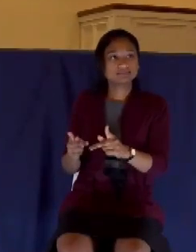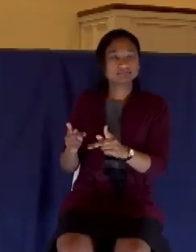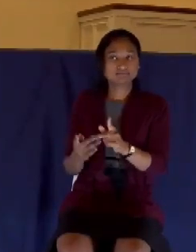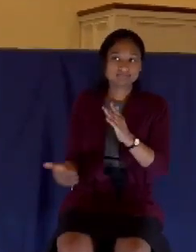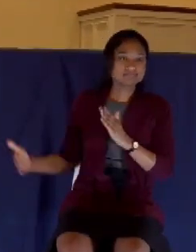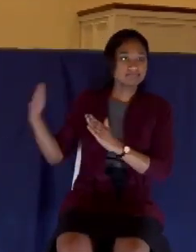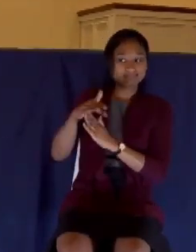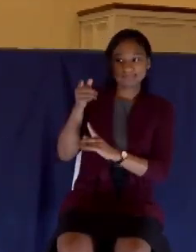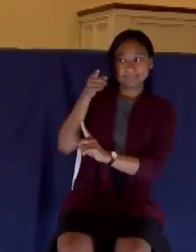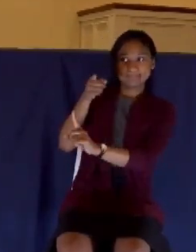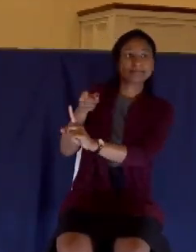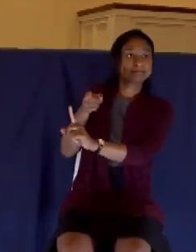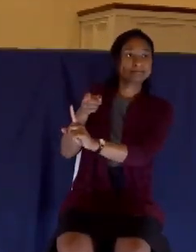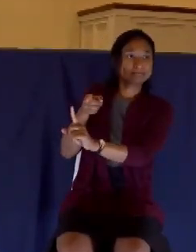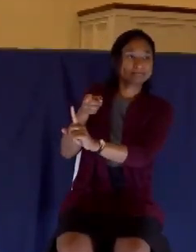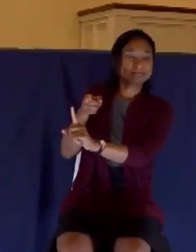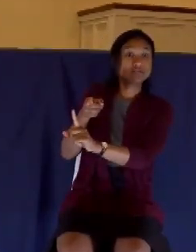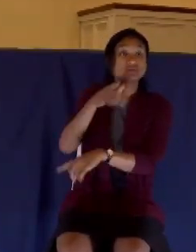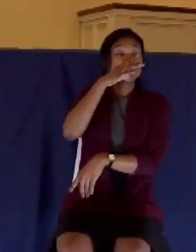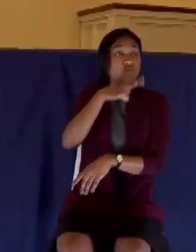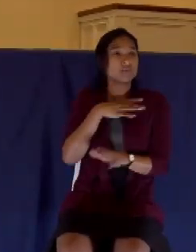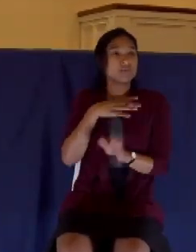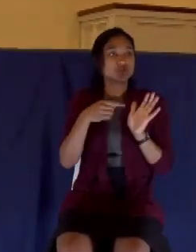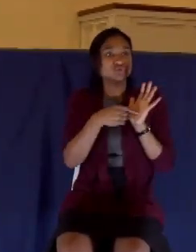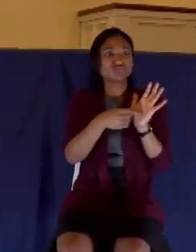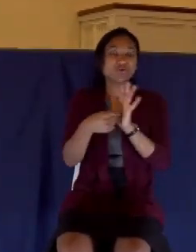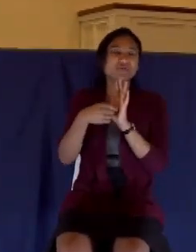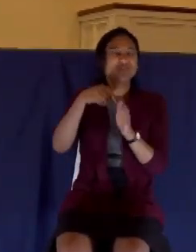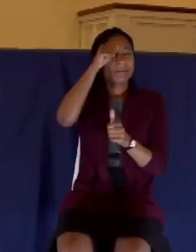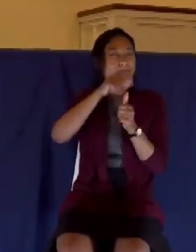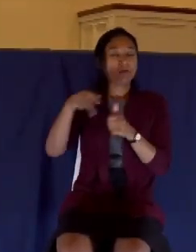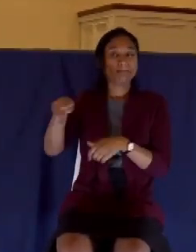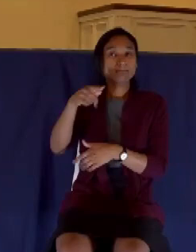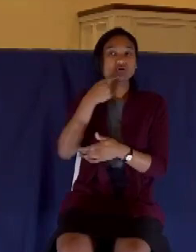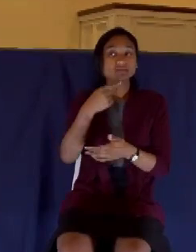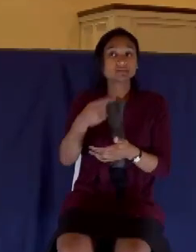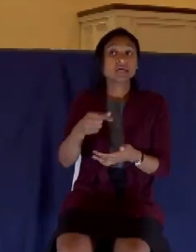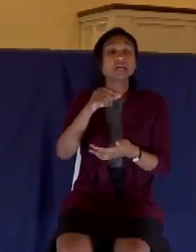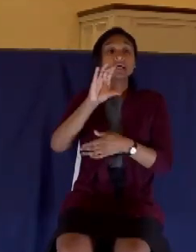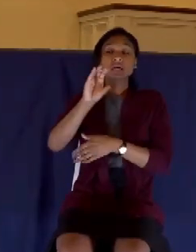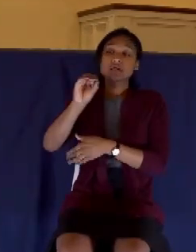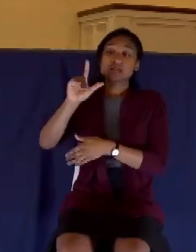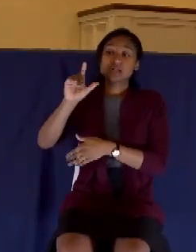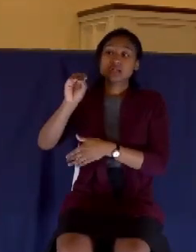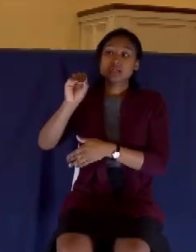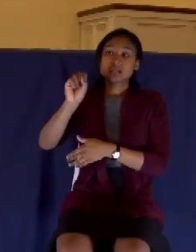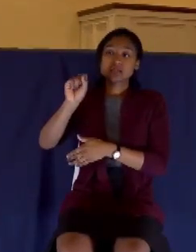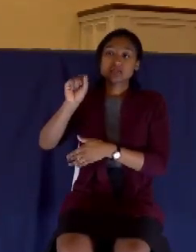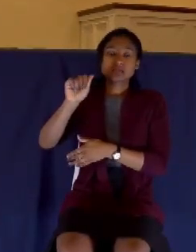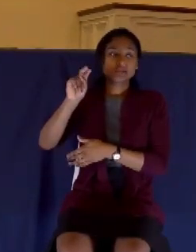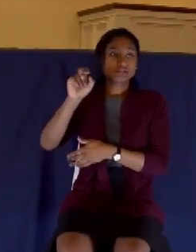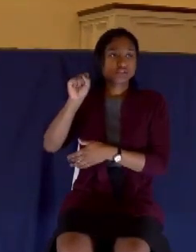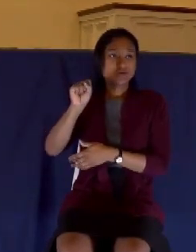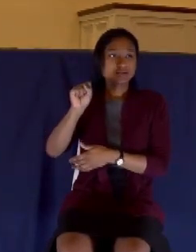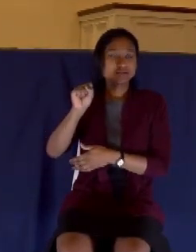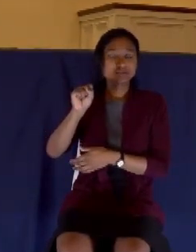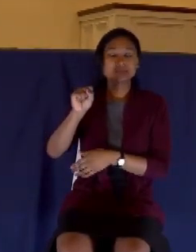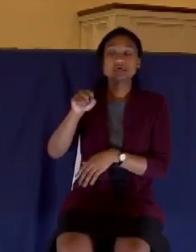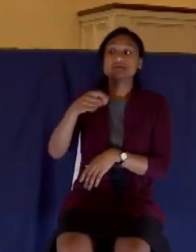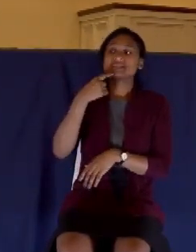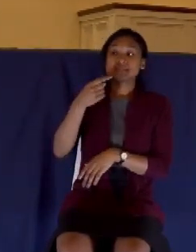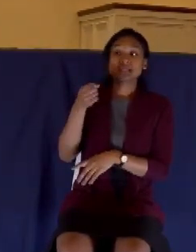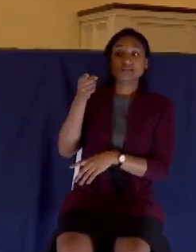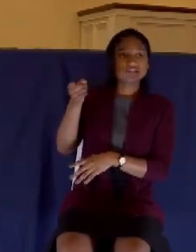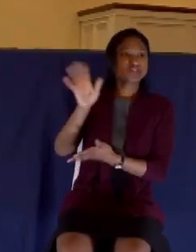by doing this, this woman really is demonstrating what Paul said in Colossians 1.18 that he might have the preeminence. In all